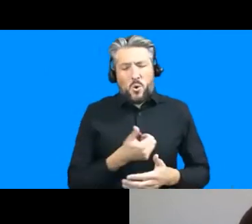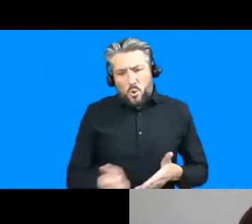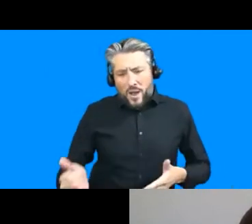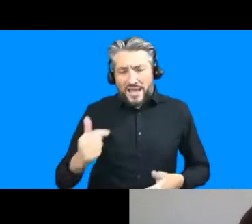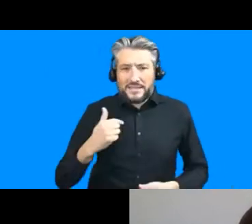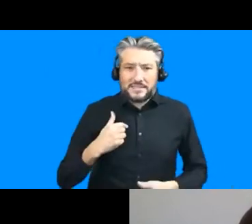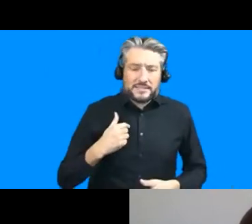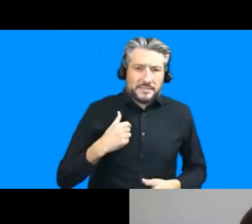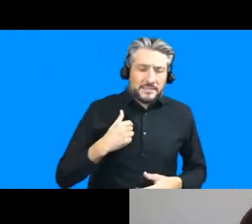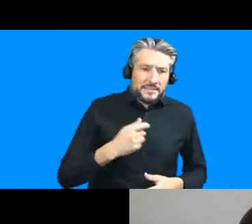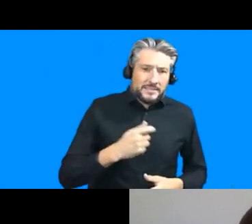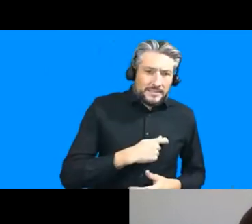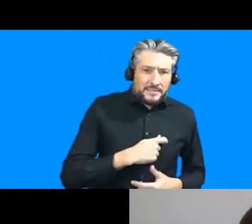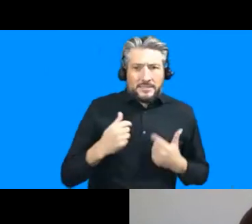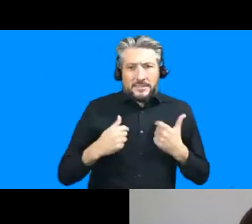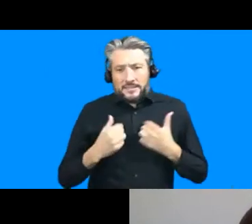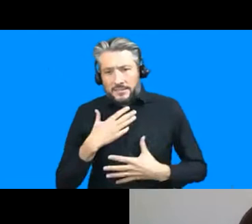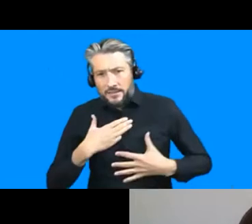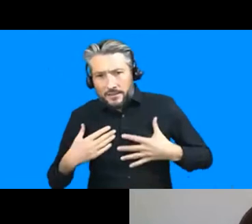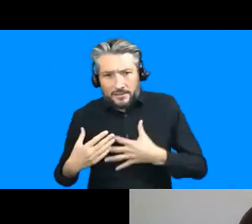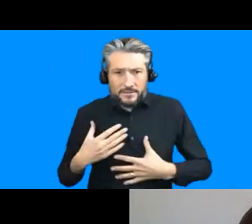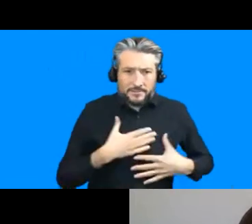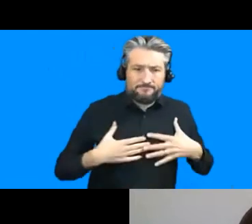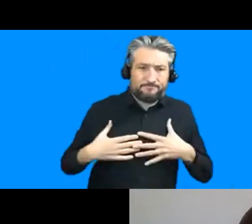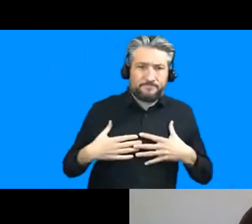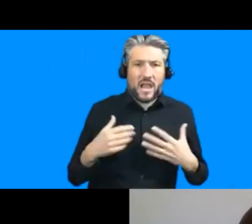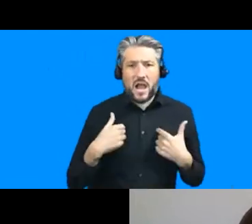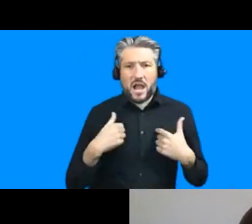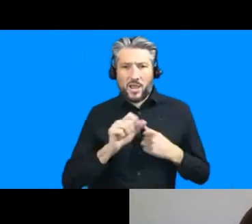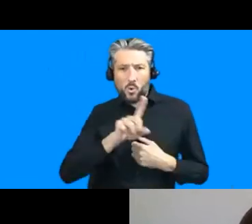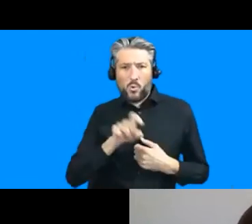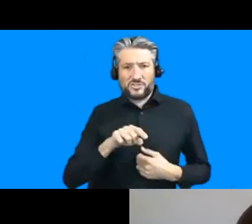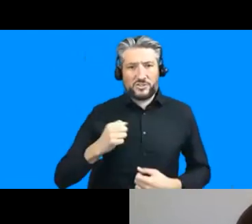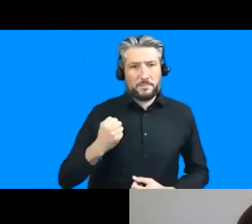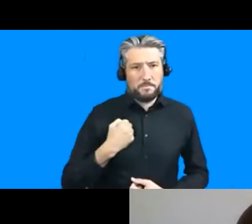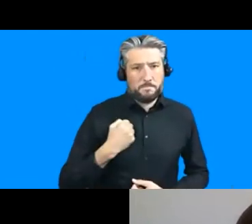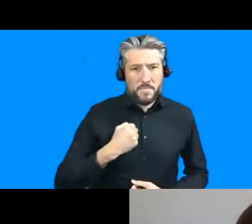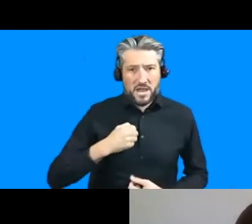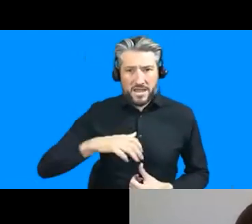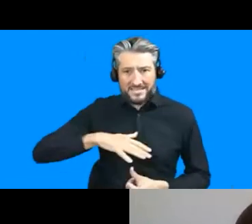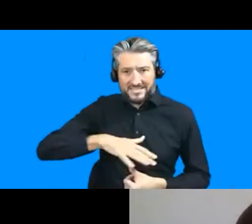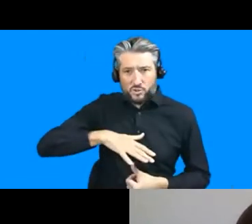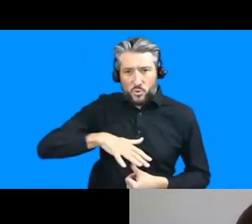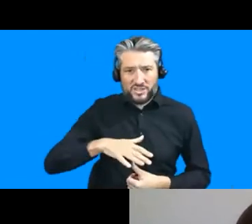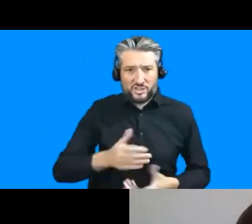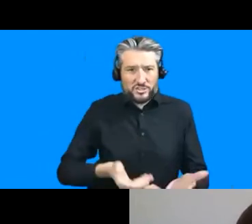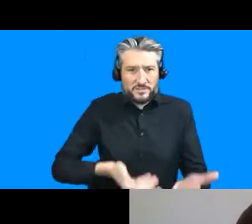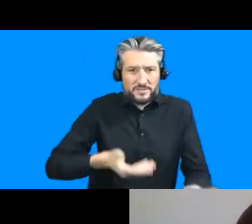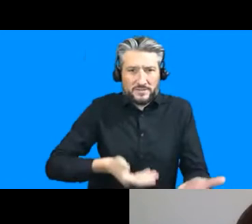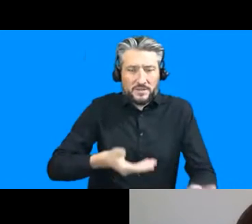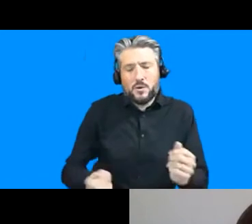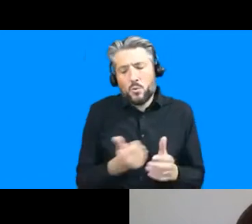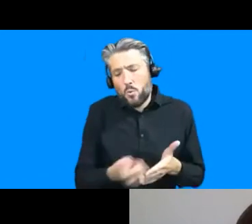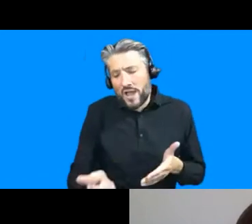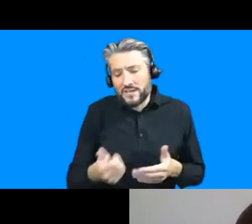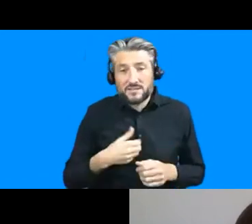field so there is never a moment when i am not questioning my positionality so uh it's it's it's never smooth it is